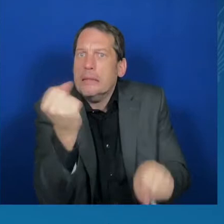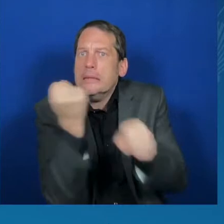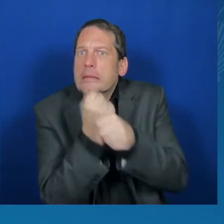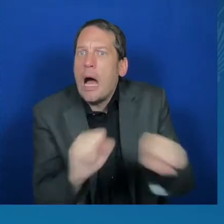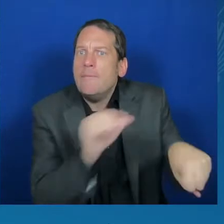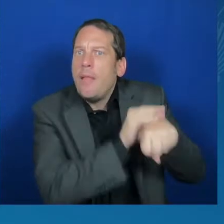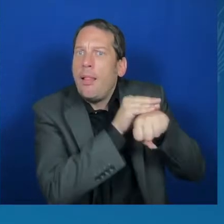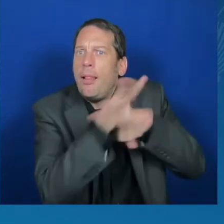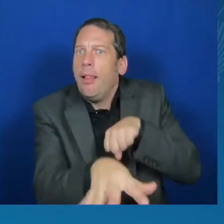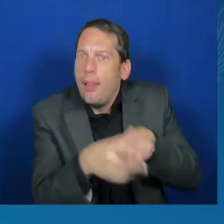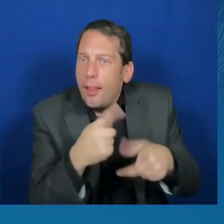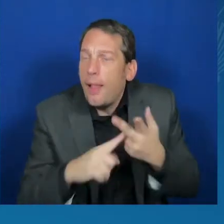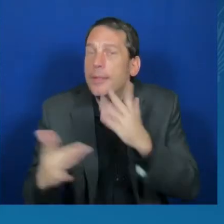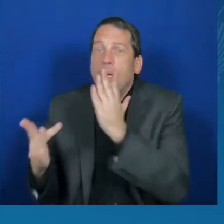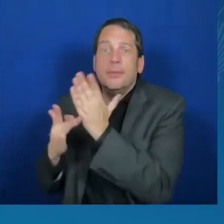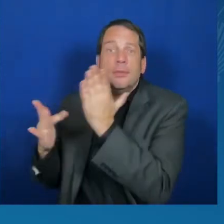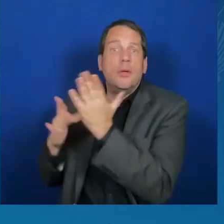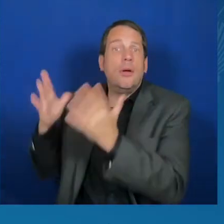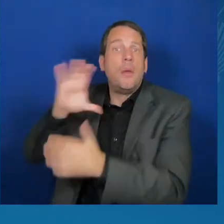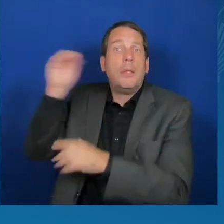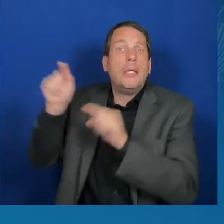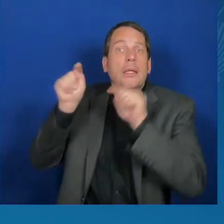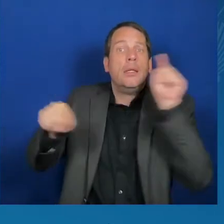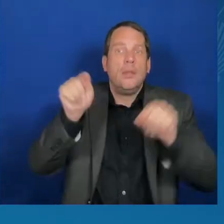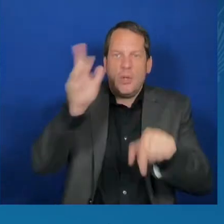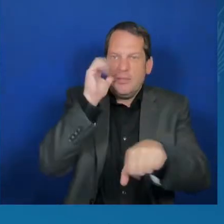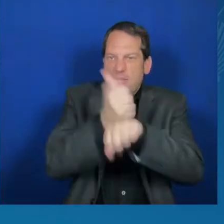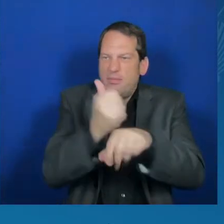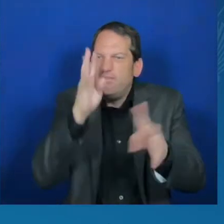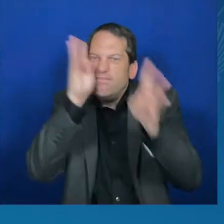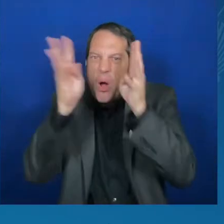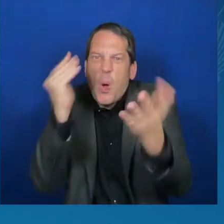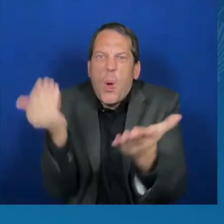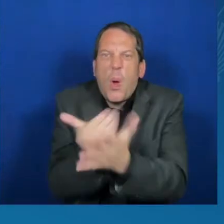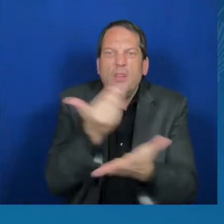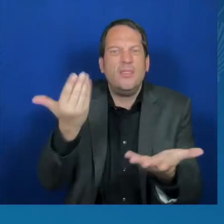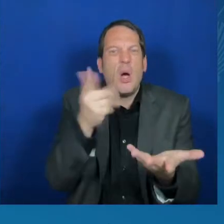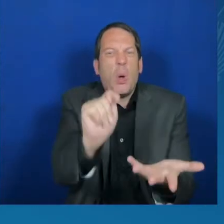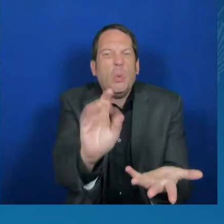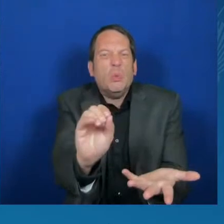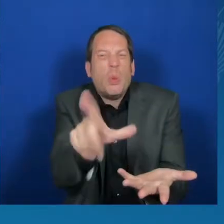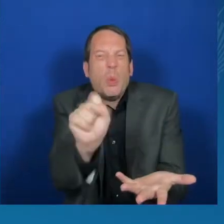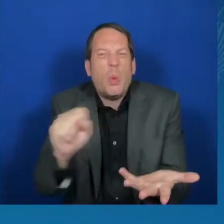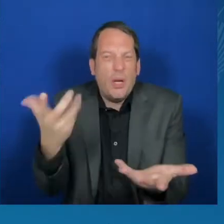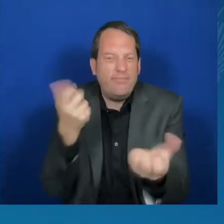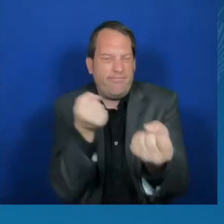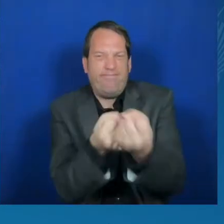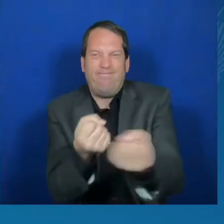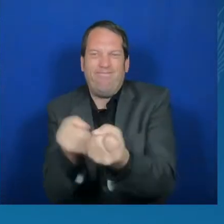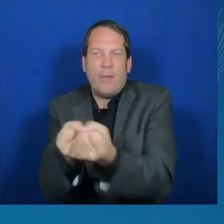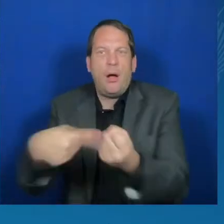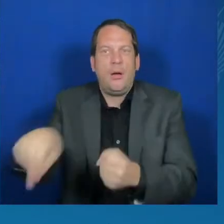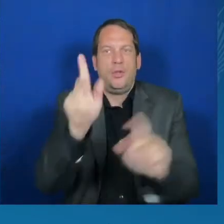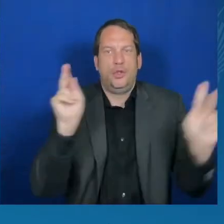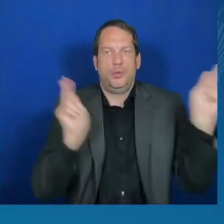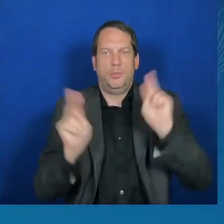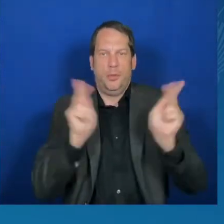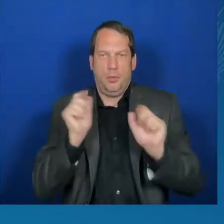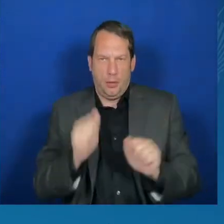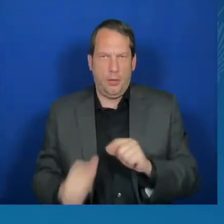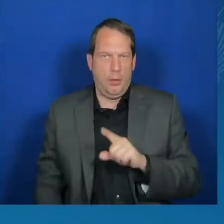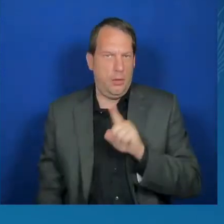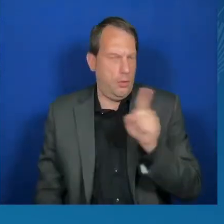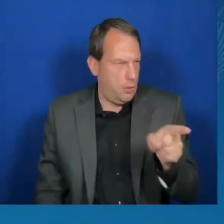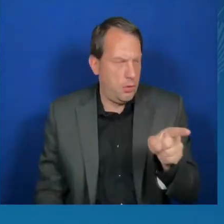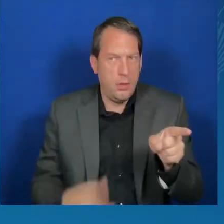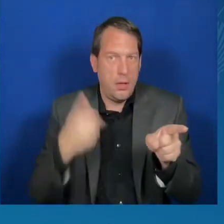is AI-generated. And AI developers will be required to submit the results of